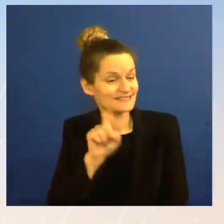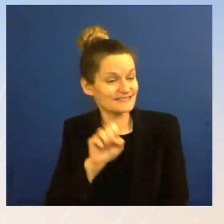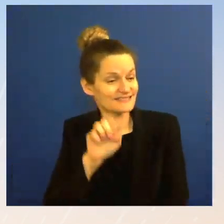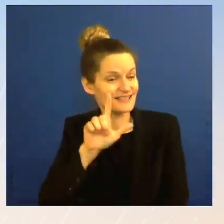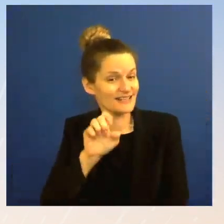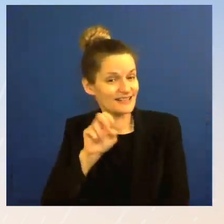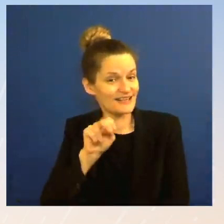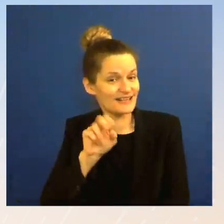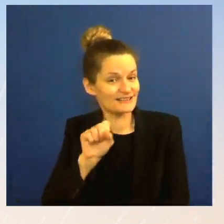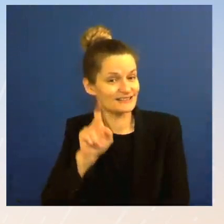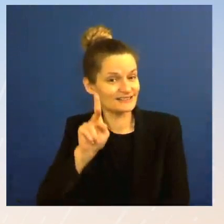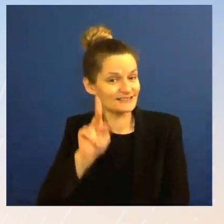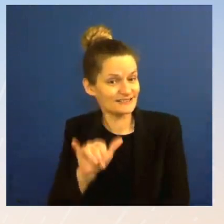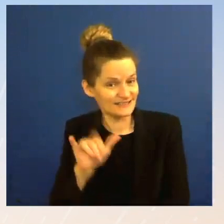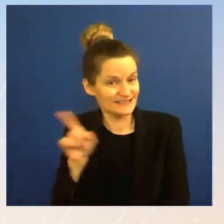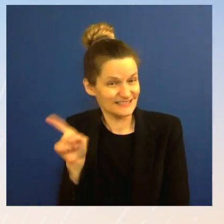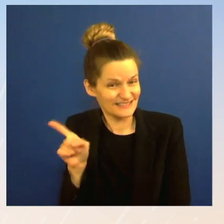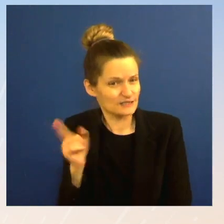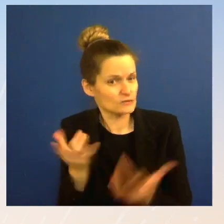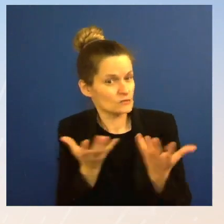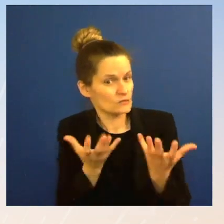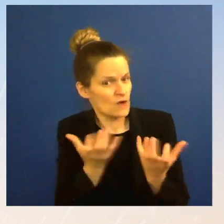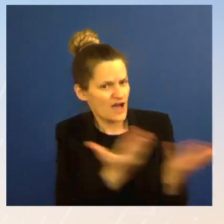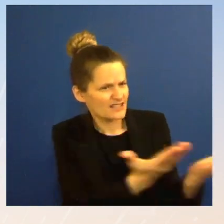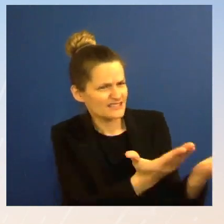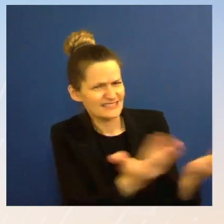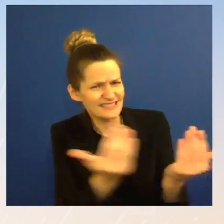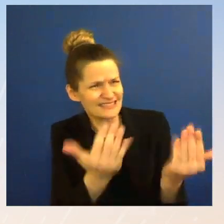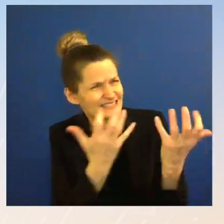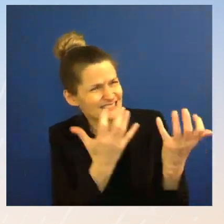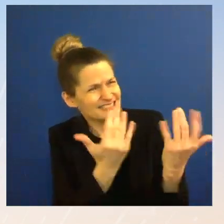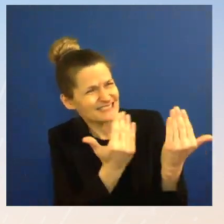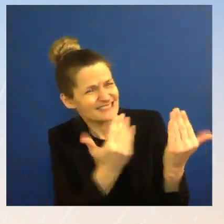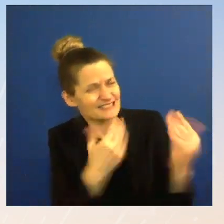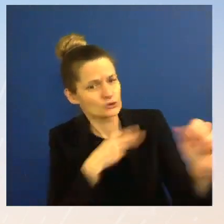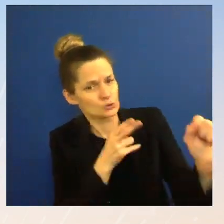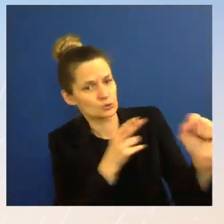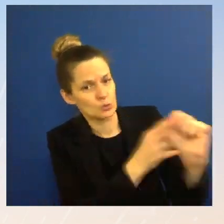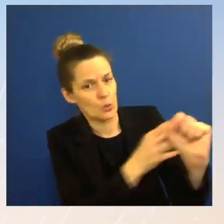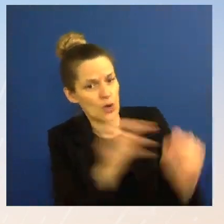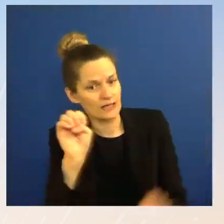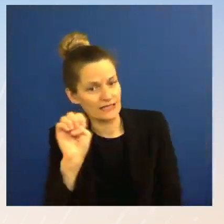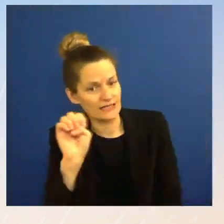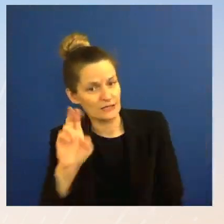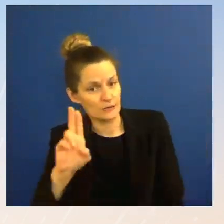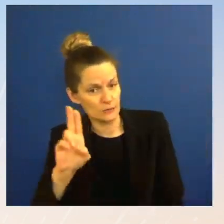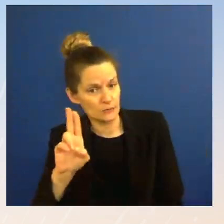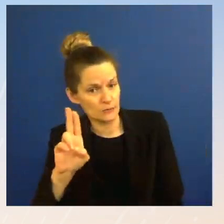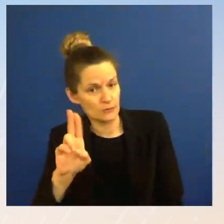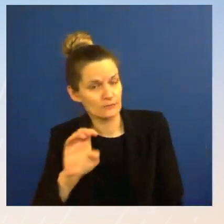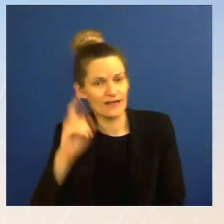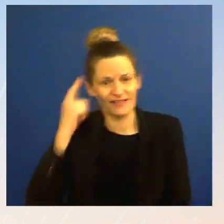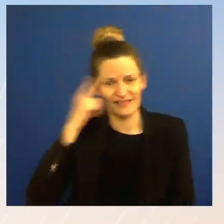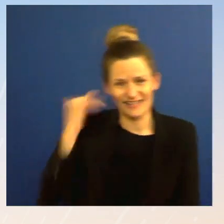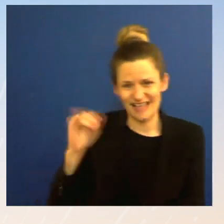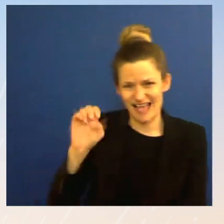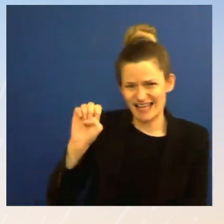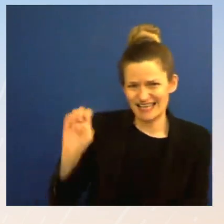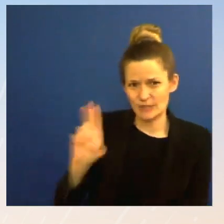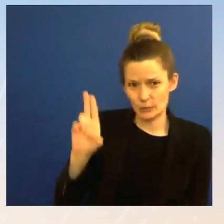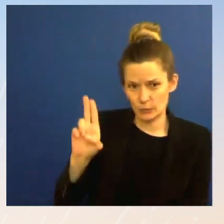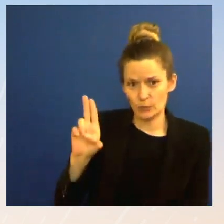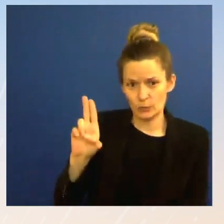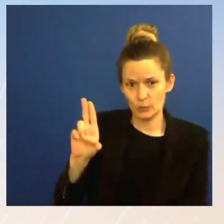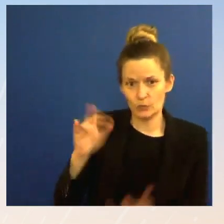leaders or, I think, representatives are leading today in Brussels. Does the White House, um, support, um,